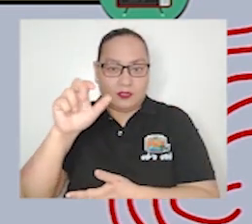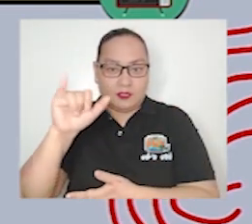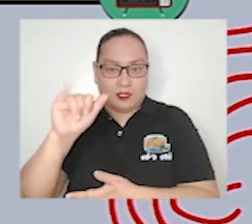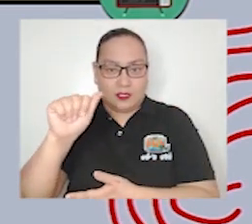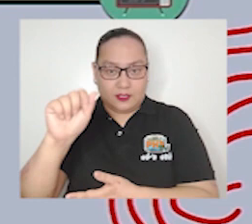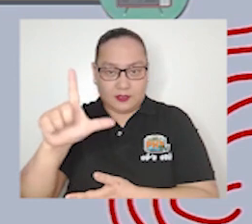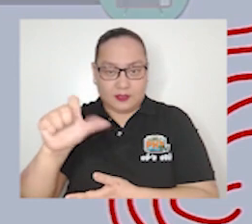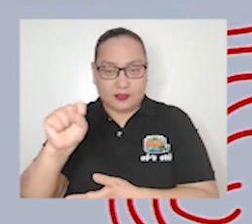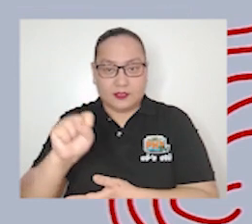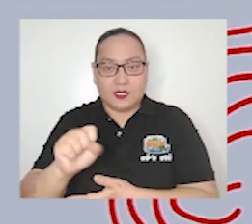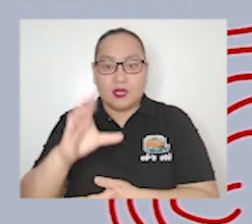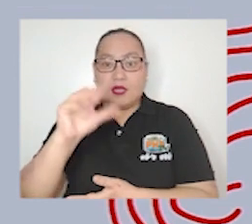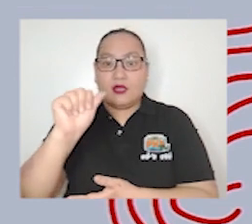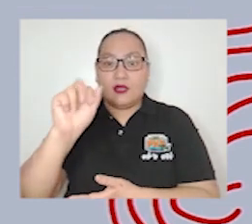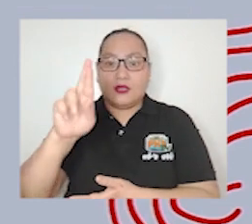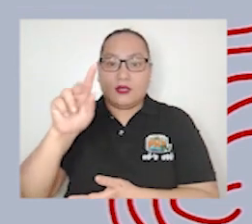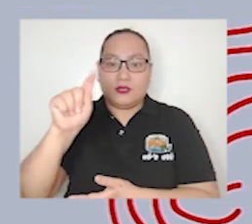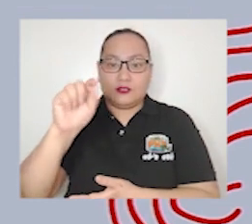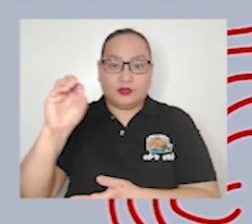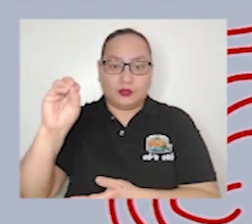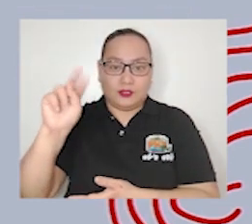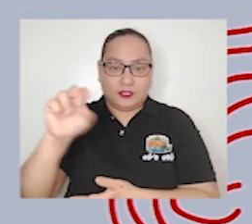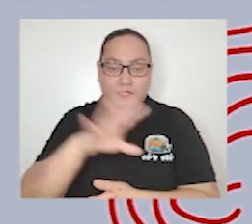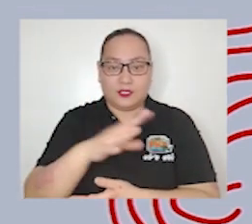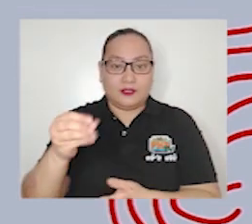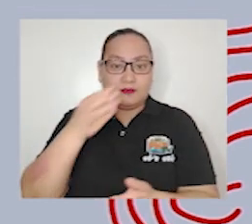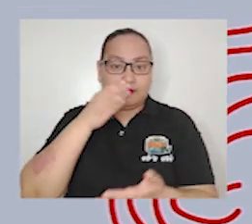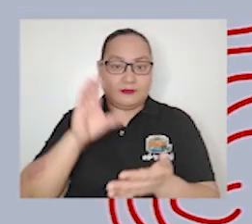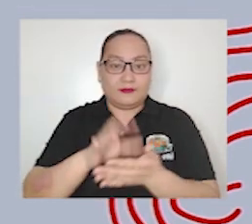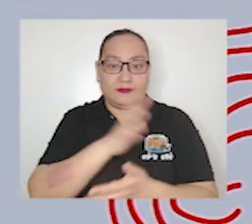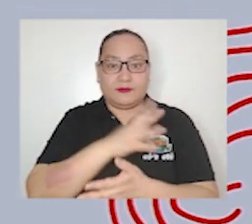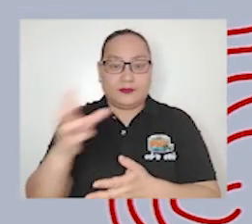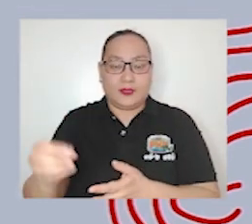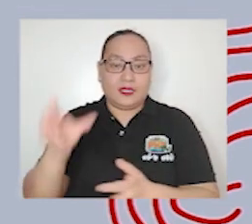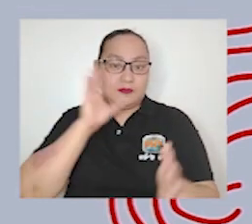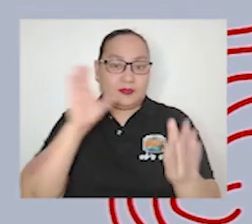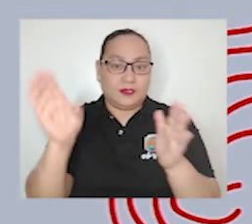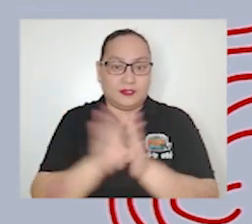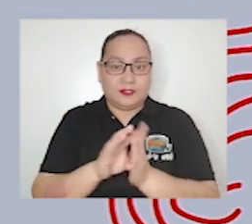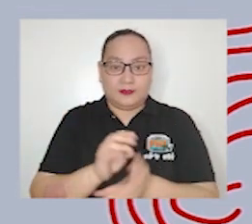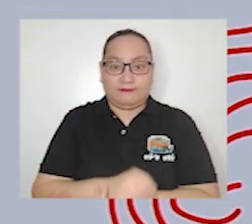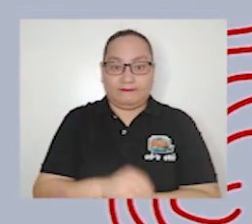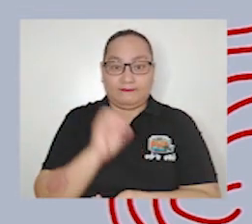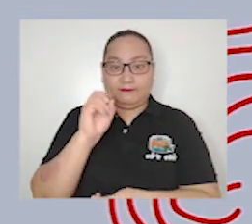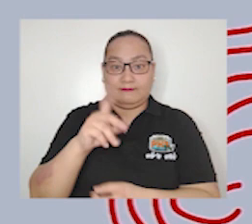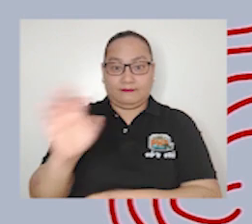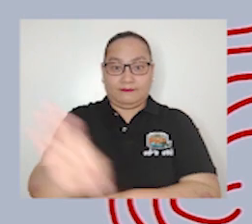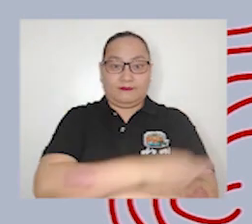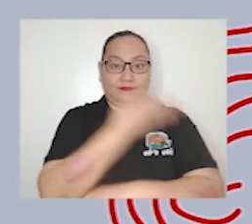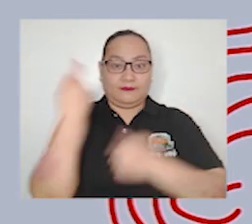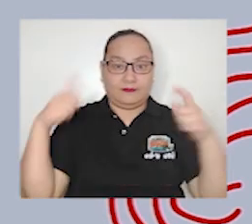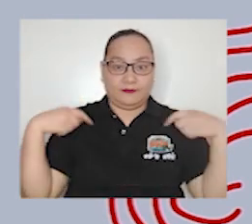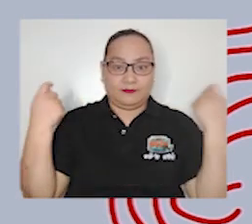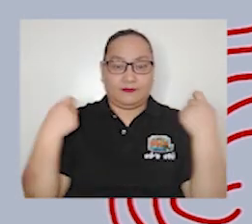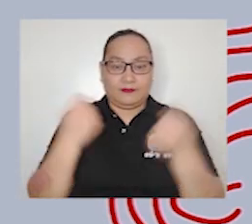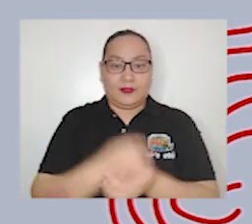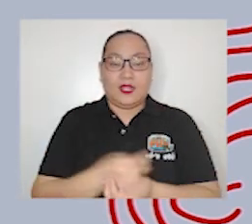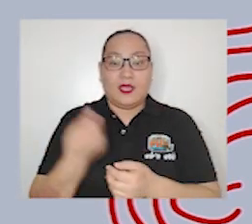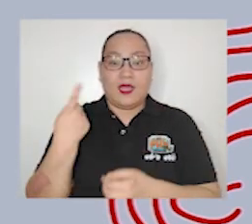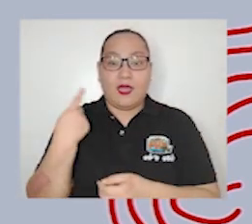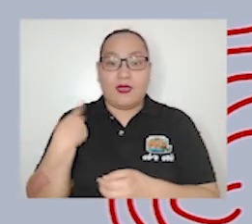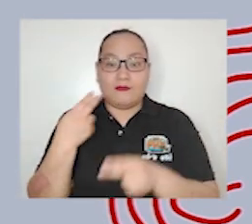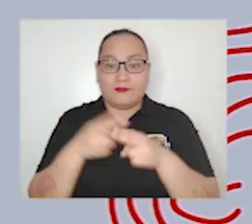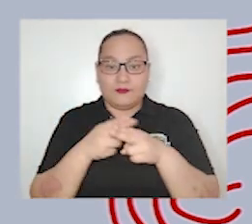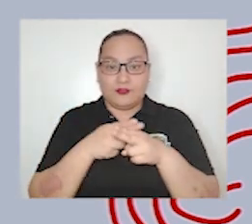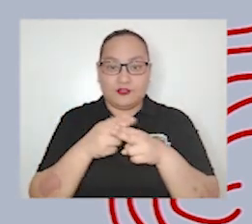okay Fernandino teens let's have a short recap of the eight functions of journalism